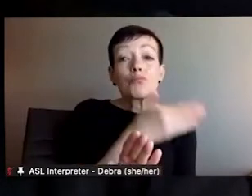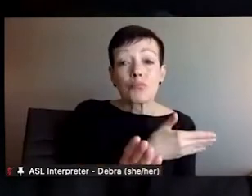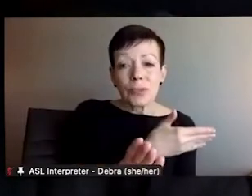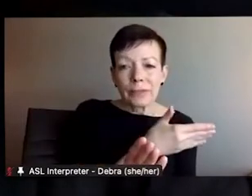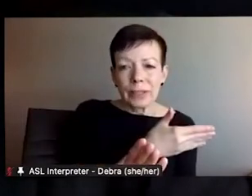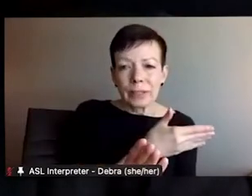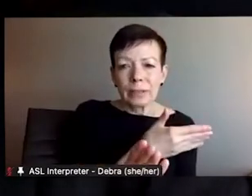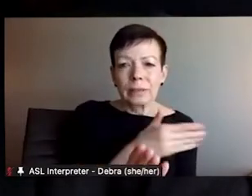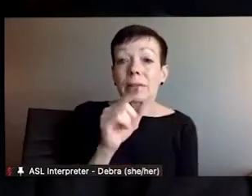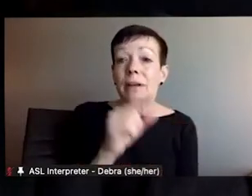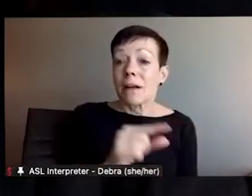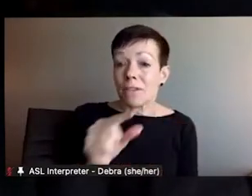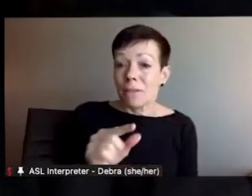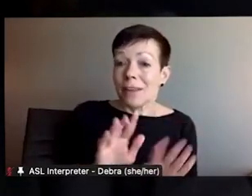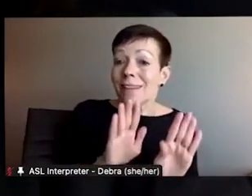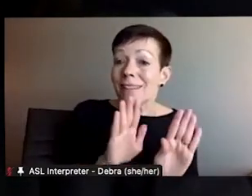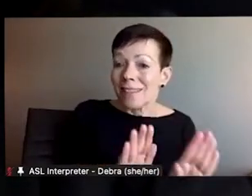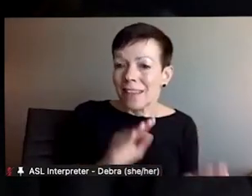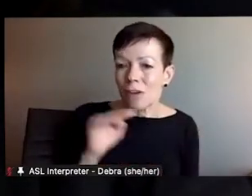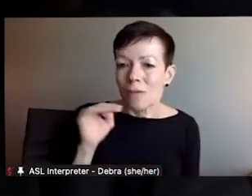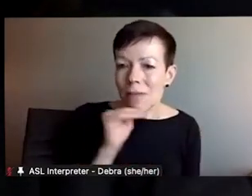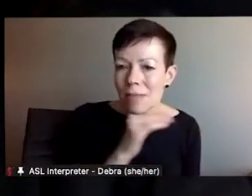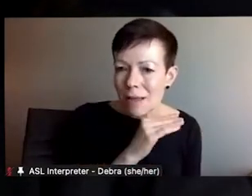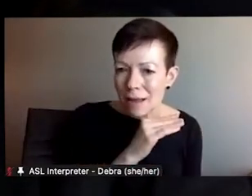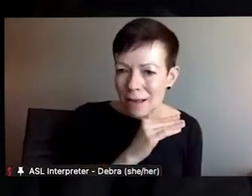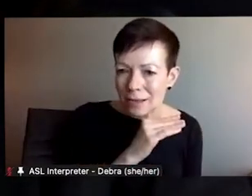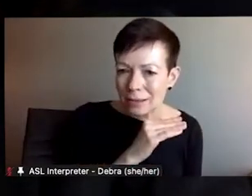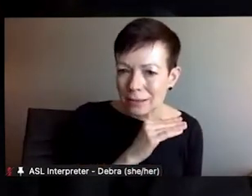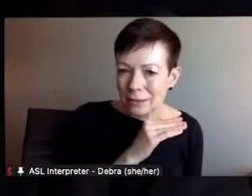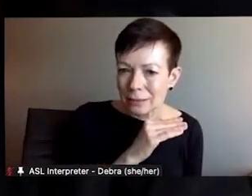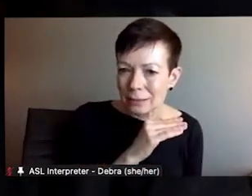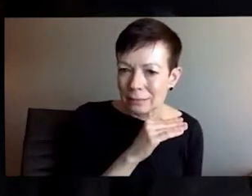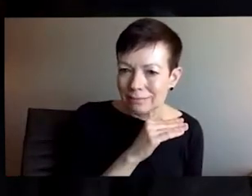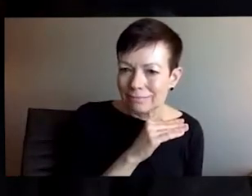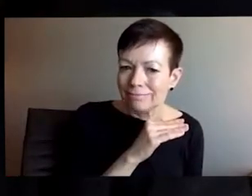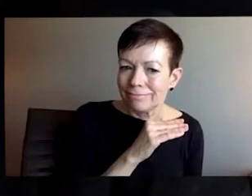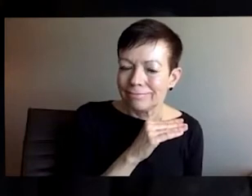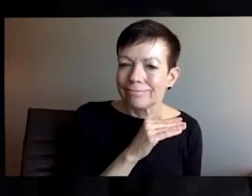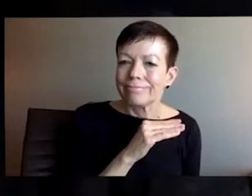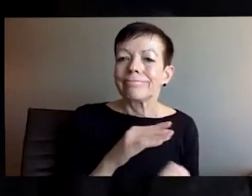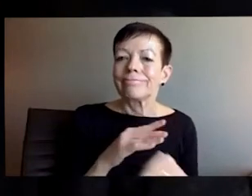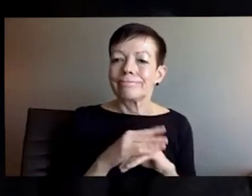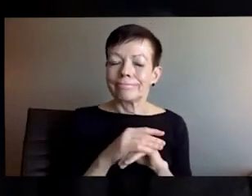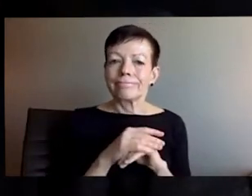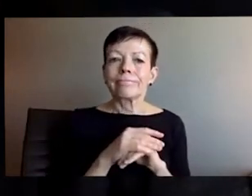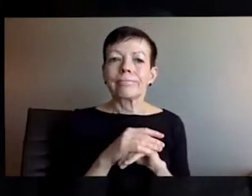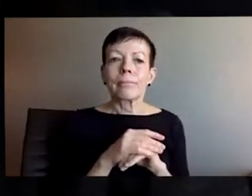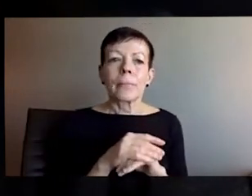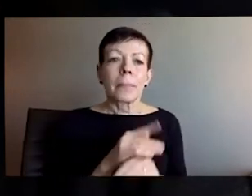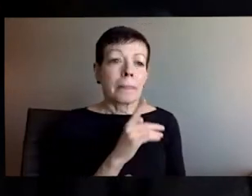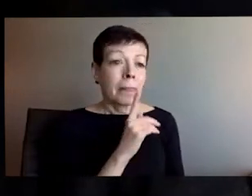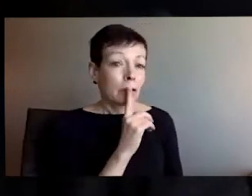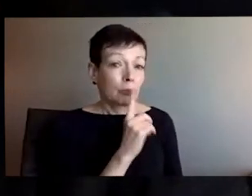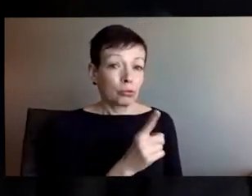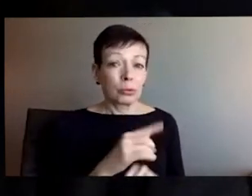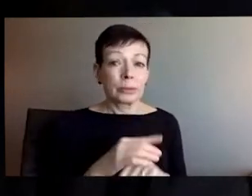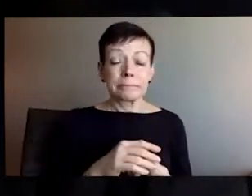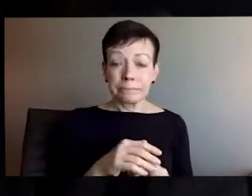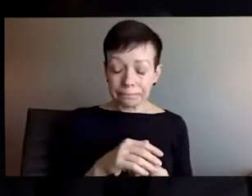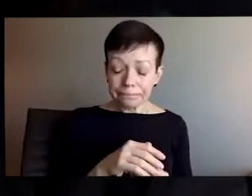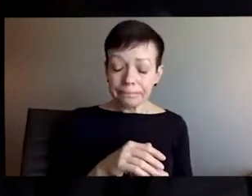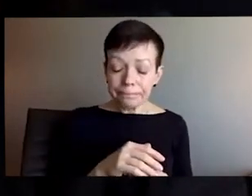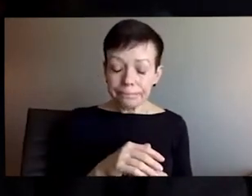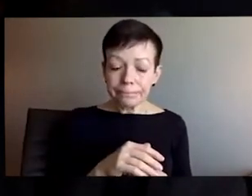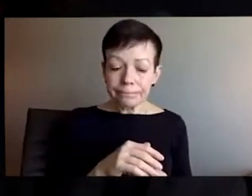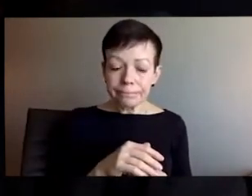months to come. think one immediate question that I do see in the chat that I think potentially people want to hear more from you is to speak